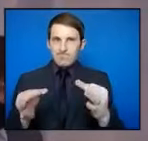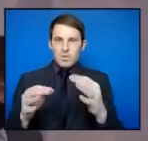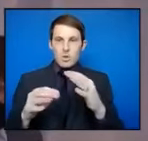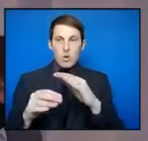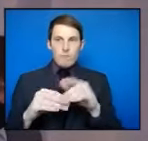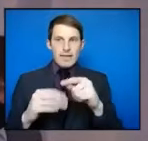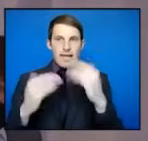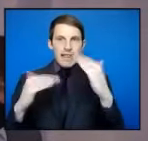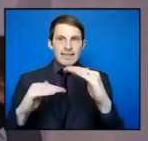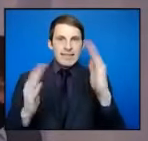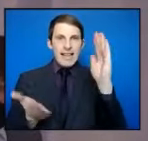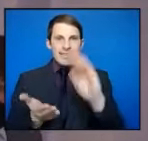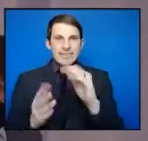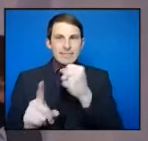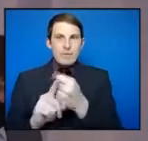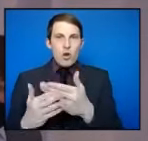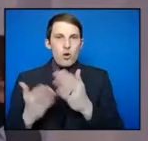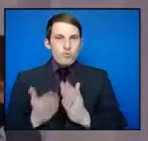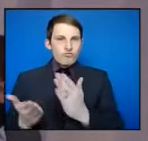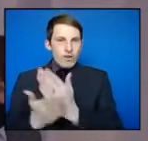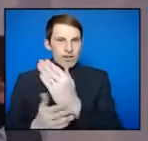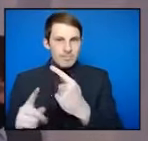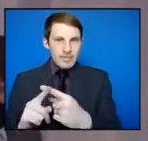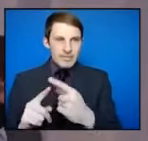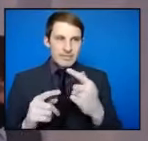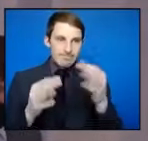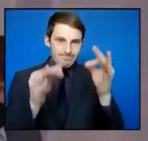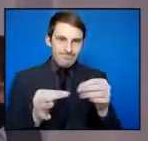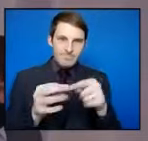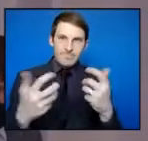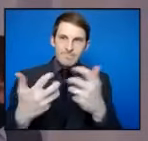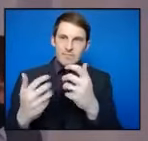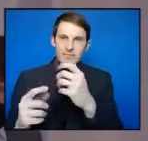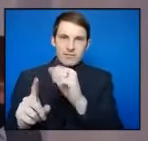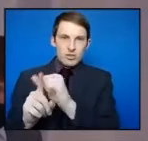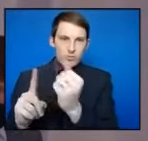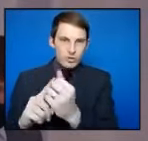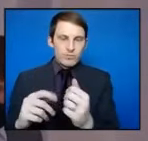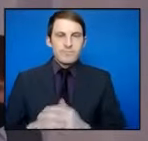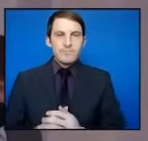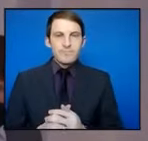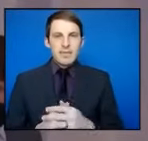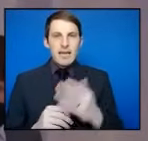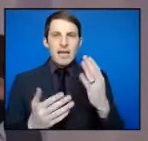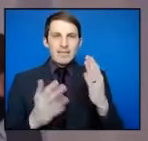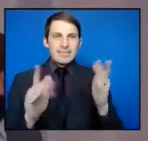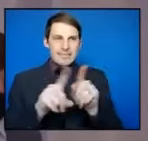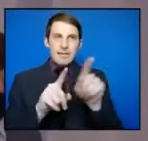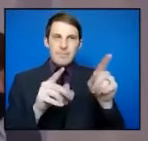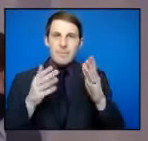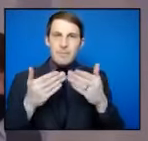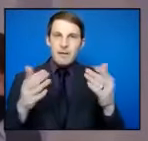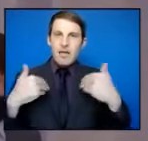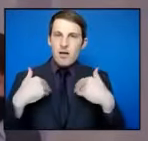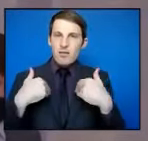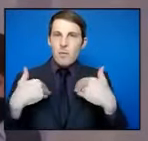rights and that these are necessary under the Public Health and Wellbeing Act when the public health directions are